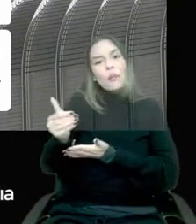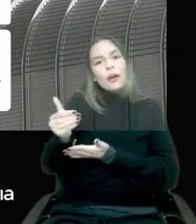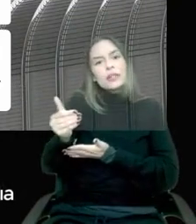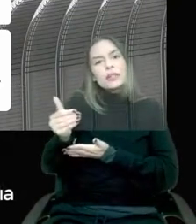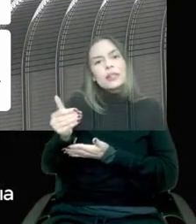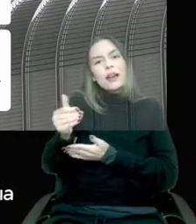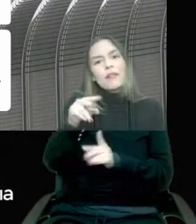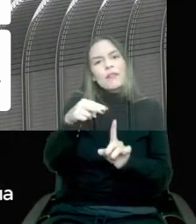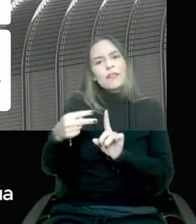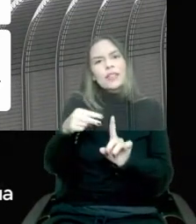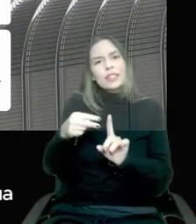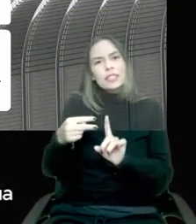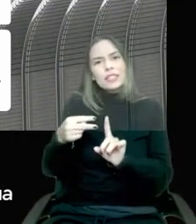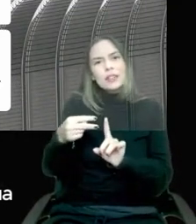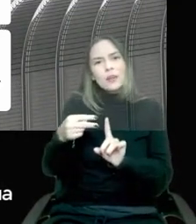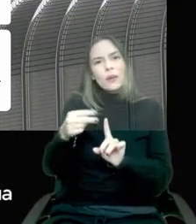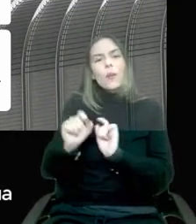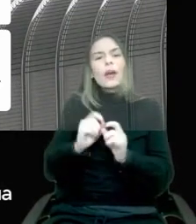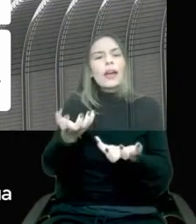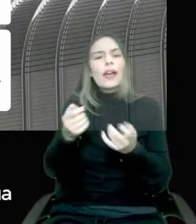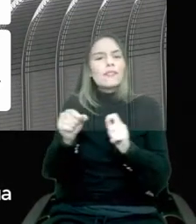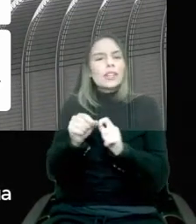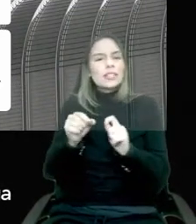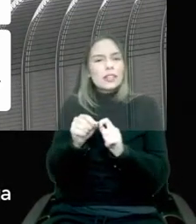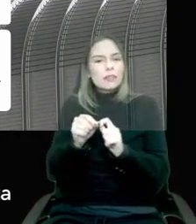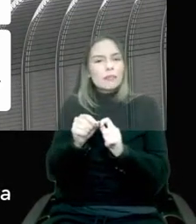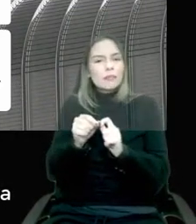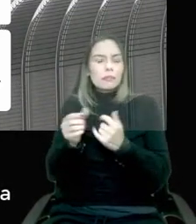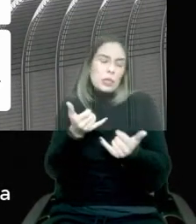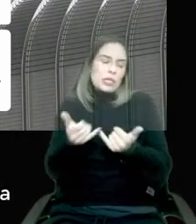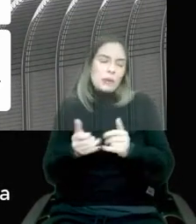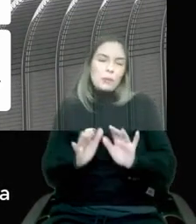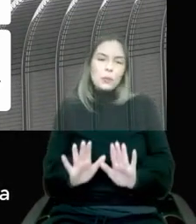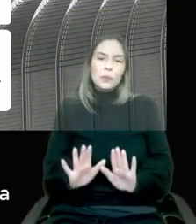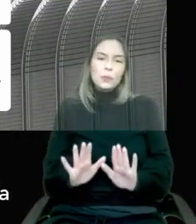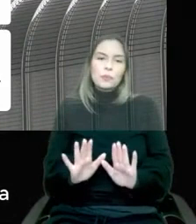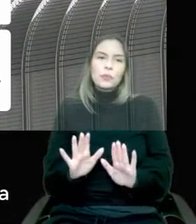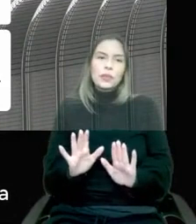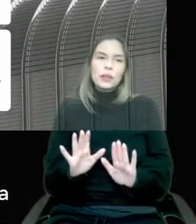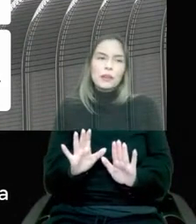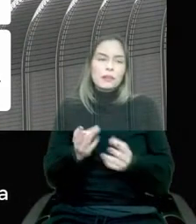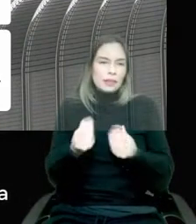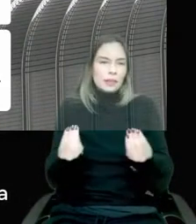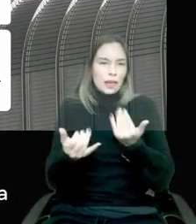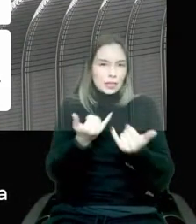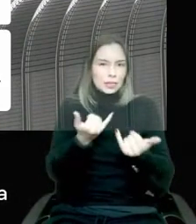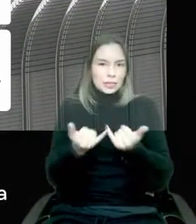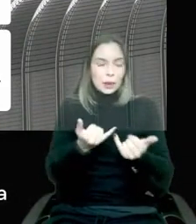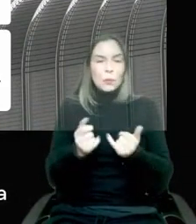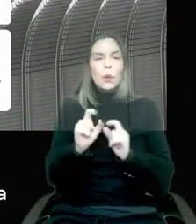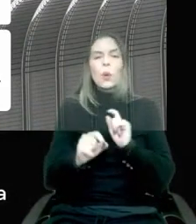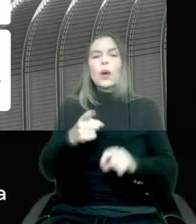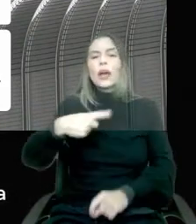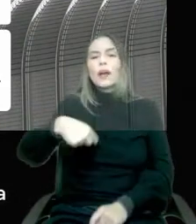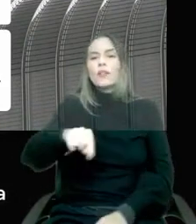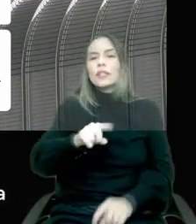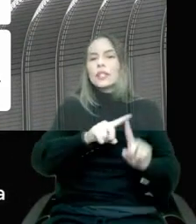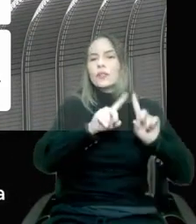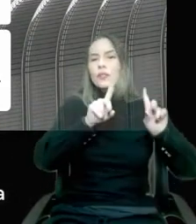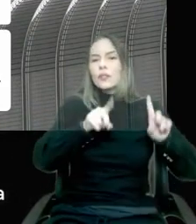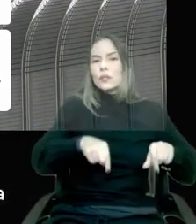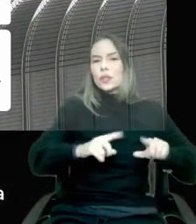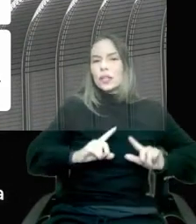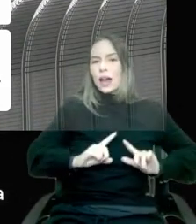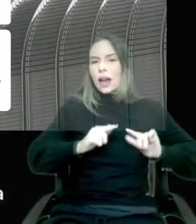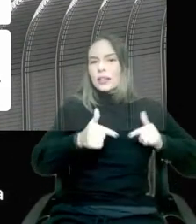What do you want to do? For example, let me give you an example. What is your employee interaction that you